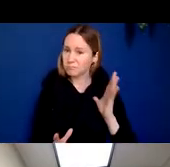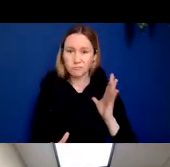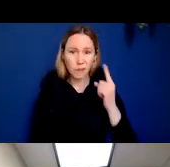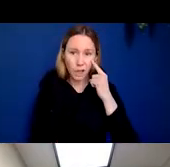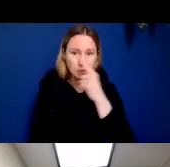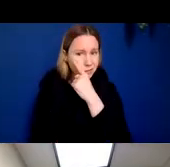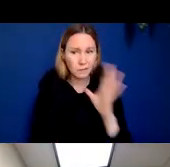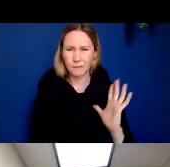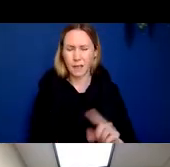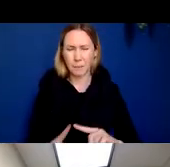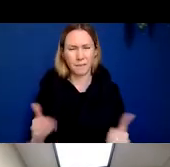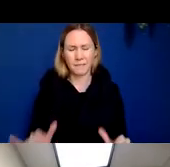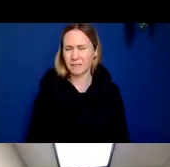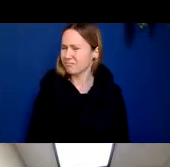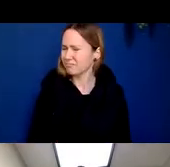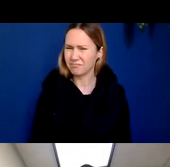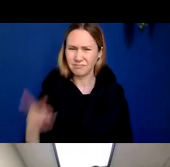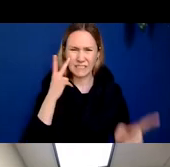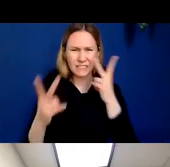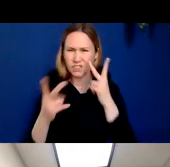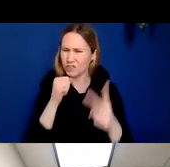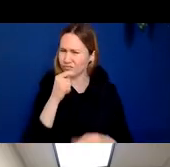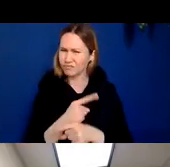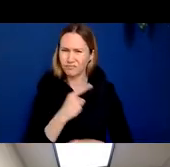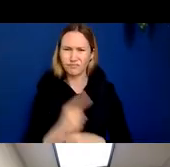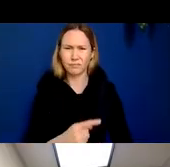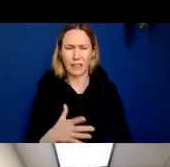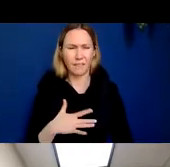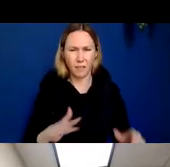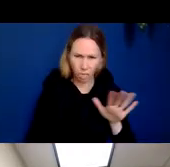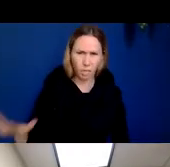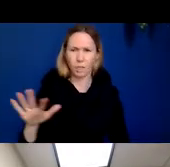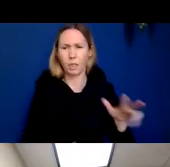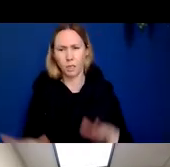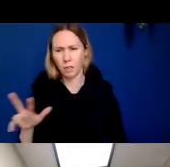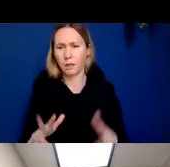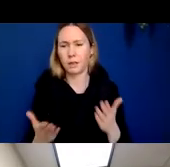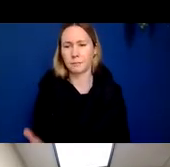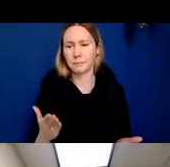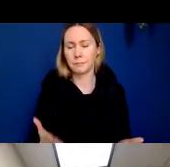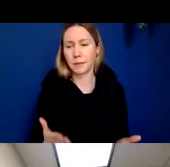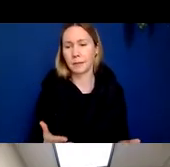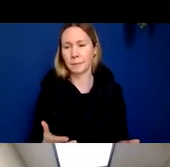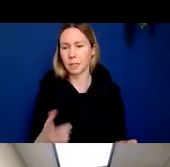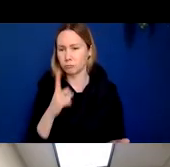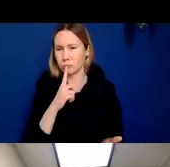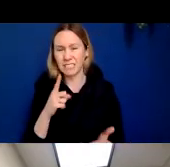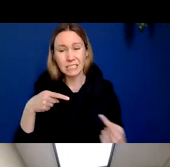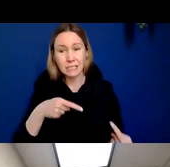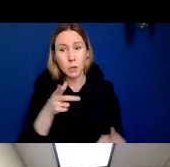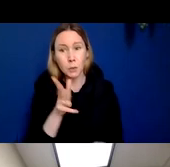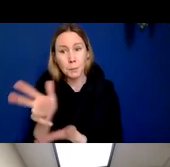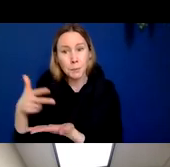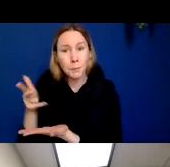but they still feel like their vision is just not working properly. They feel clumsy. Maybe they scratched their cars. Maybe they have trouble parking their car.